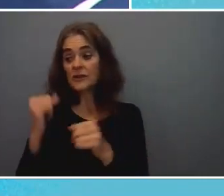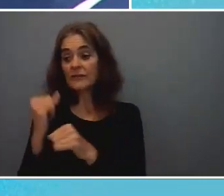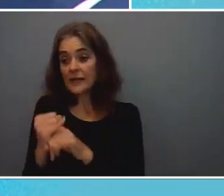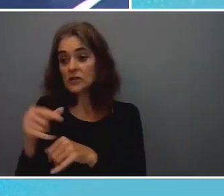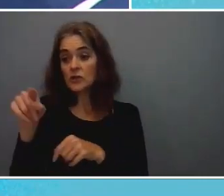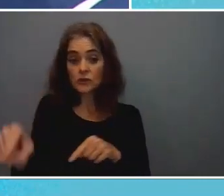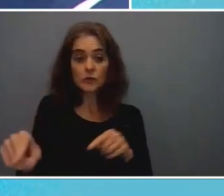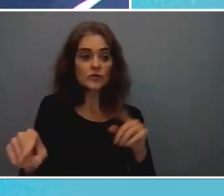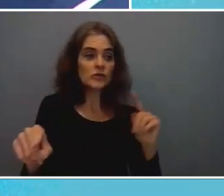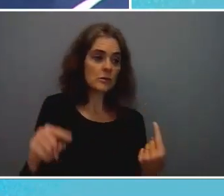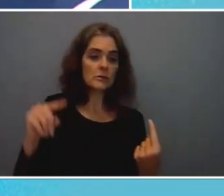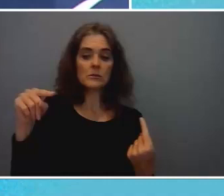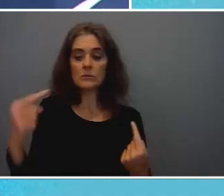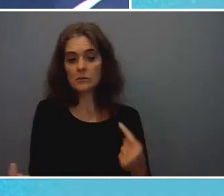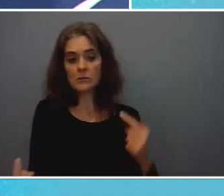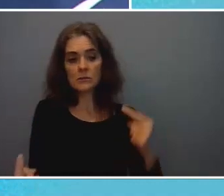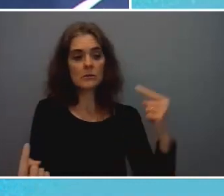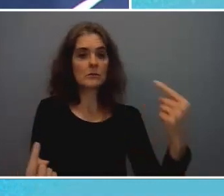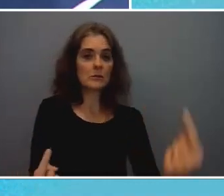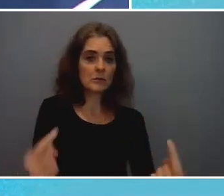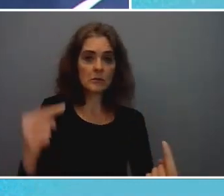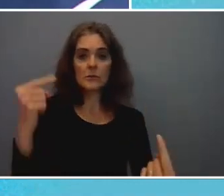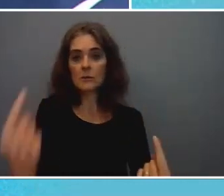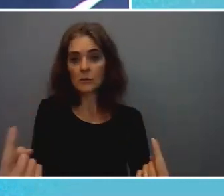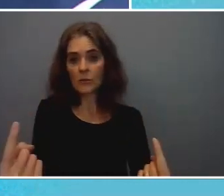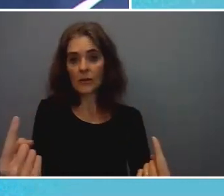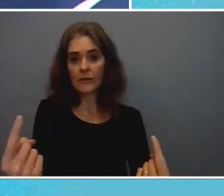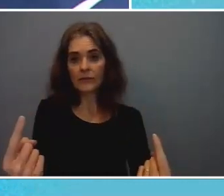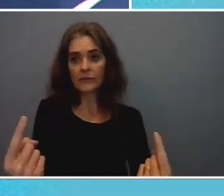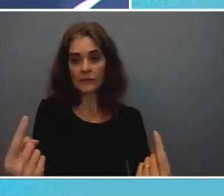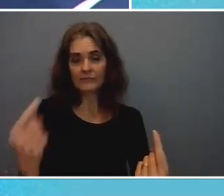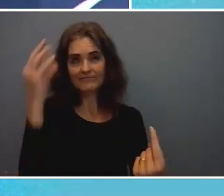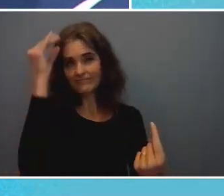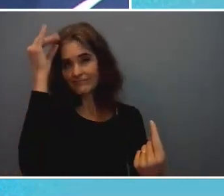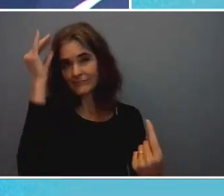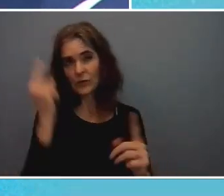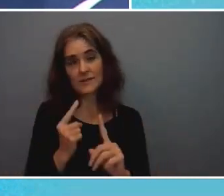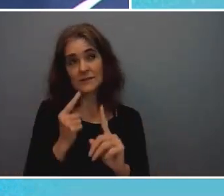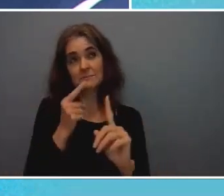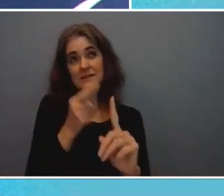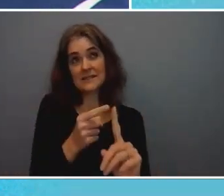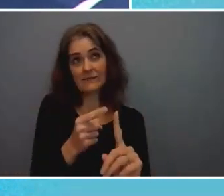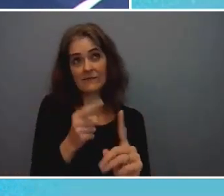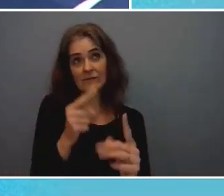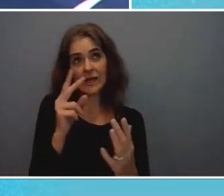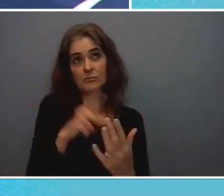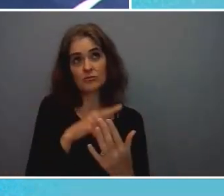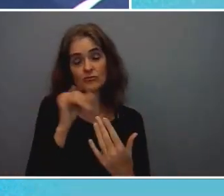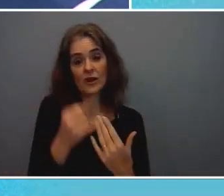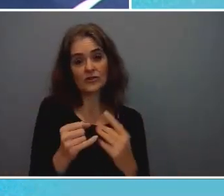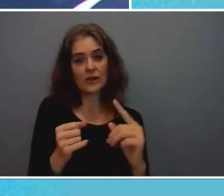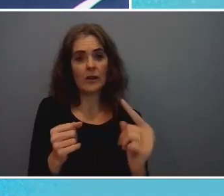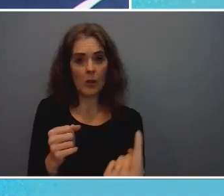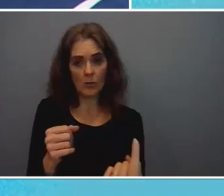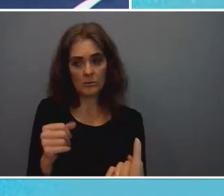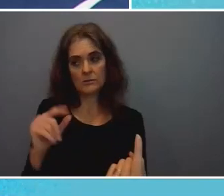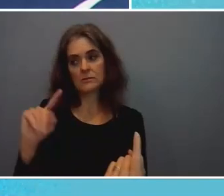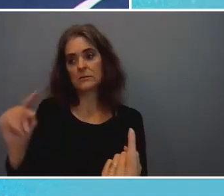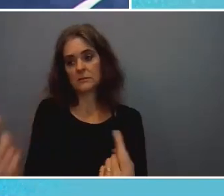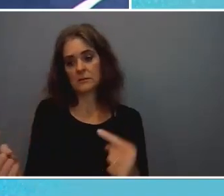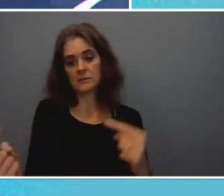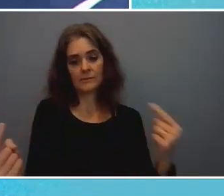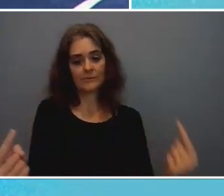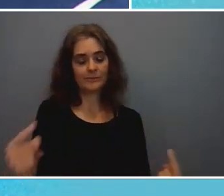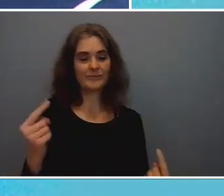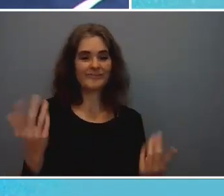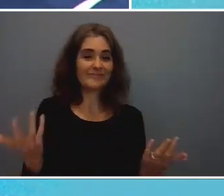with its own with their own specific uh projects the task ahead is a task that is not